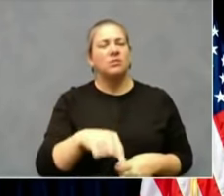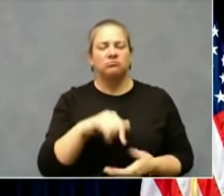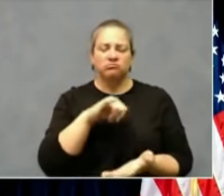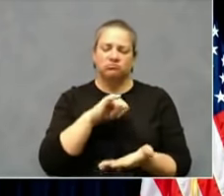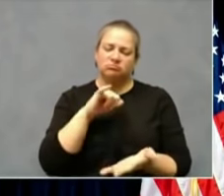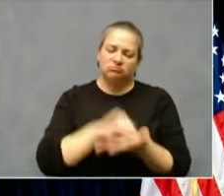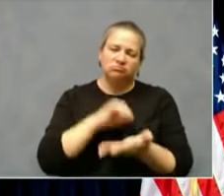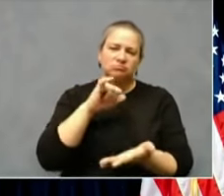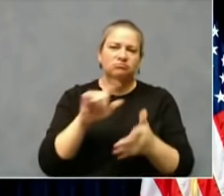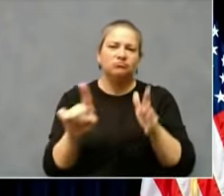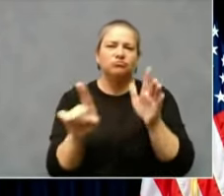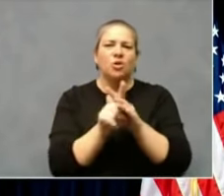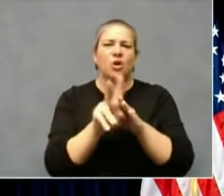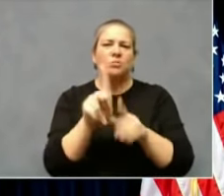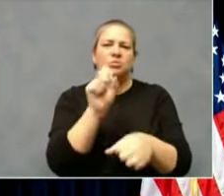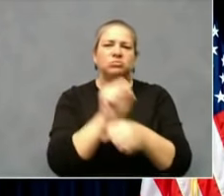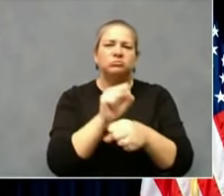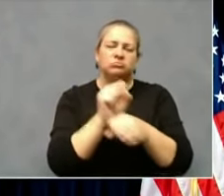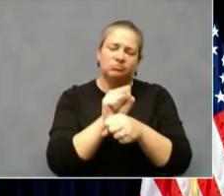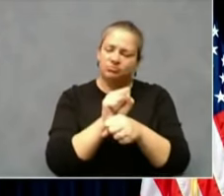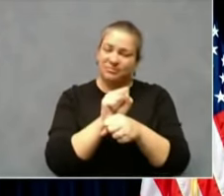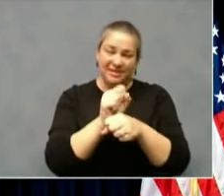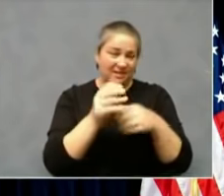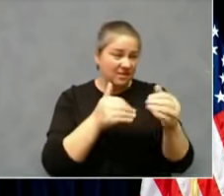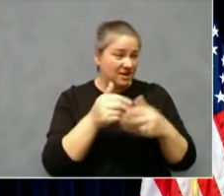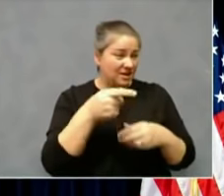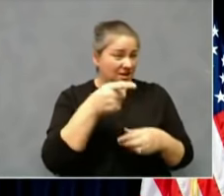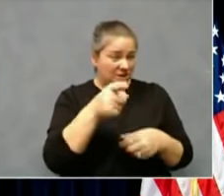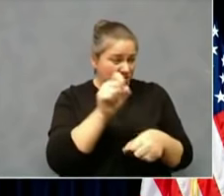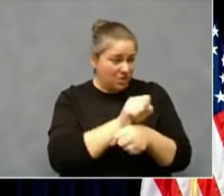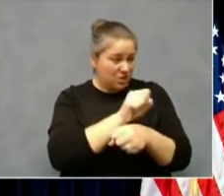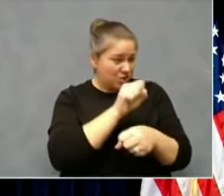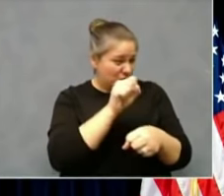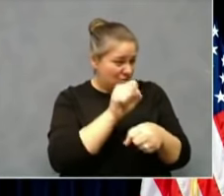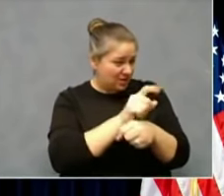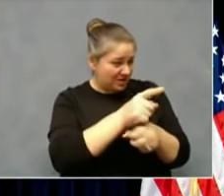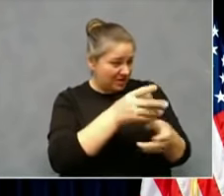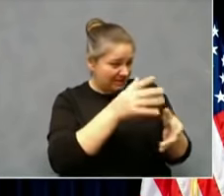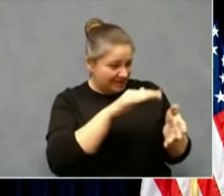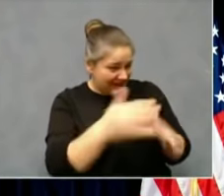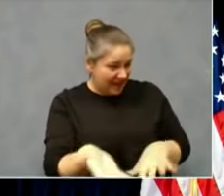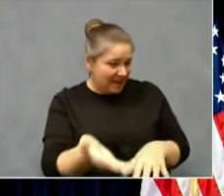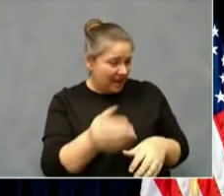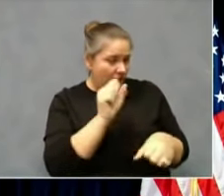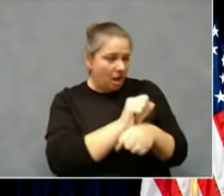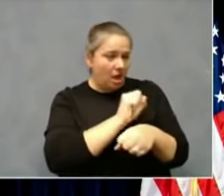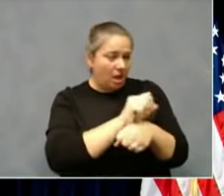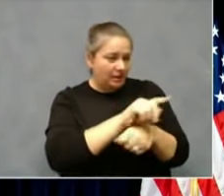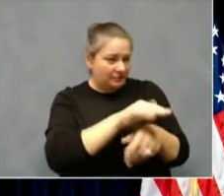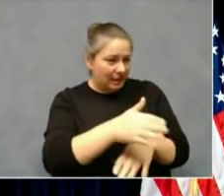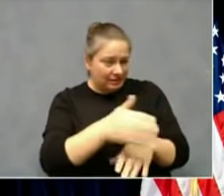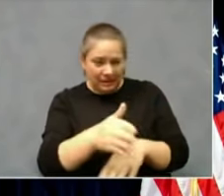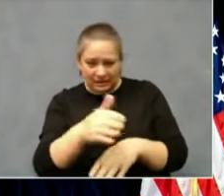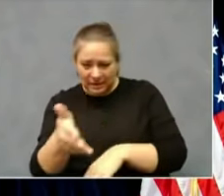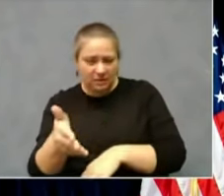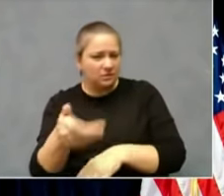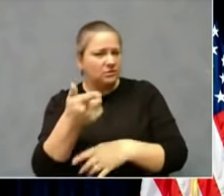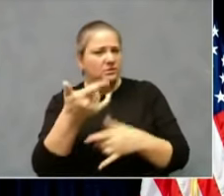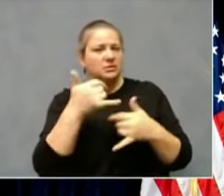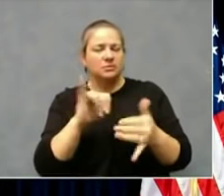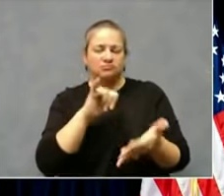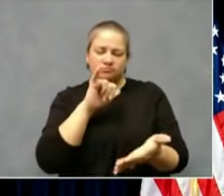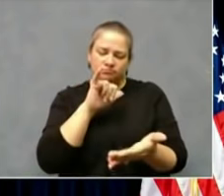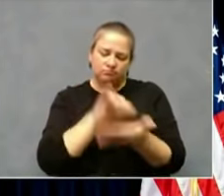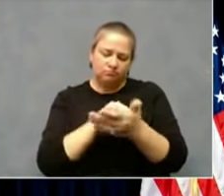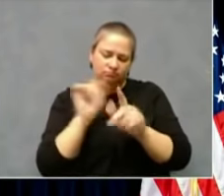after days where you lose somebody or even multiple people under your care. And recently, thank you